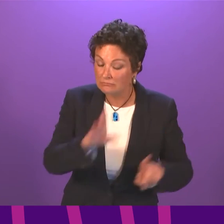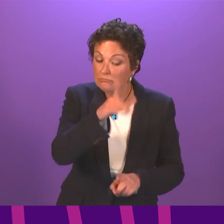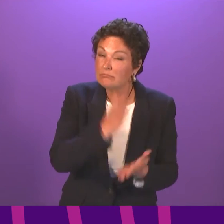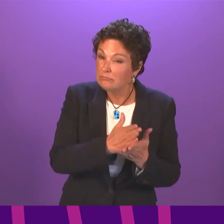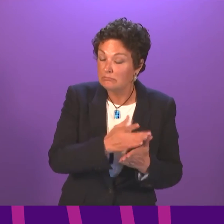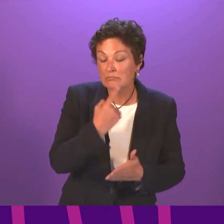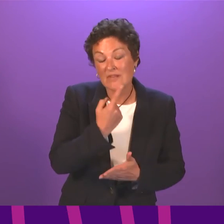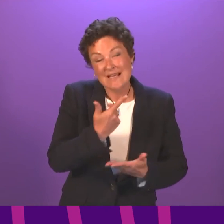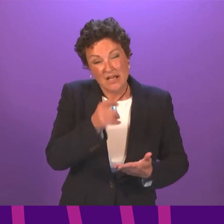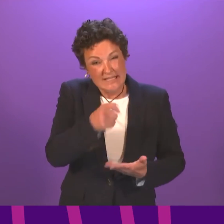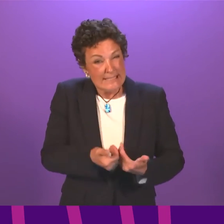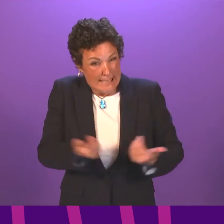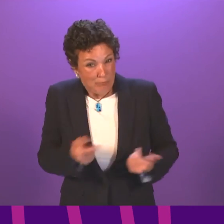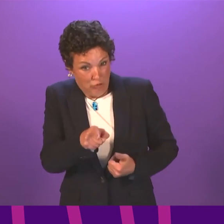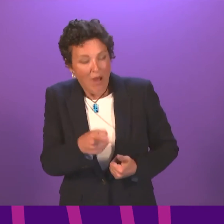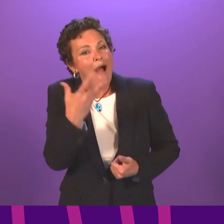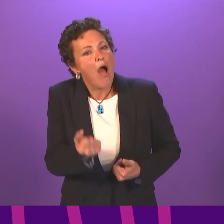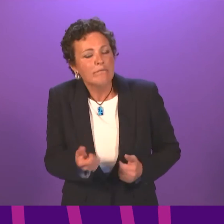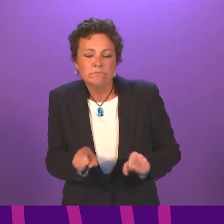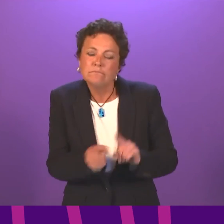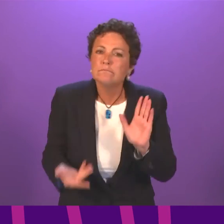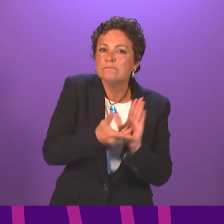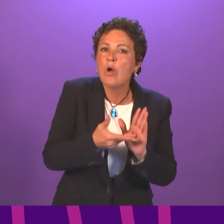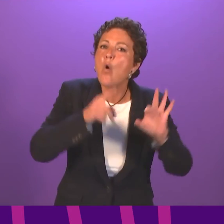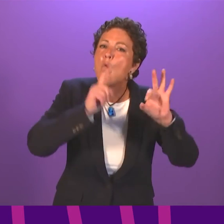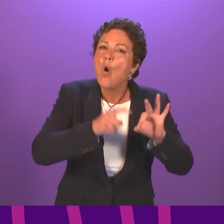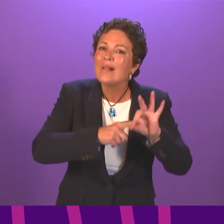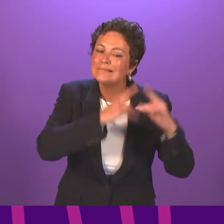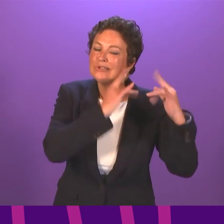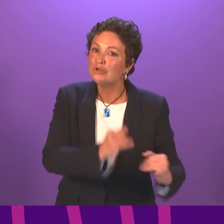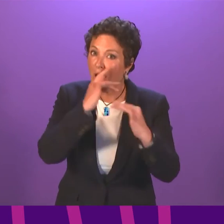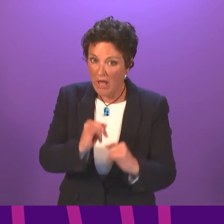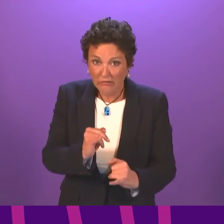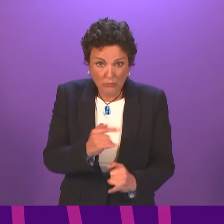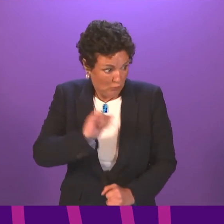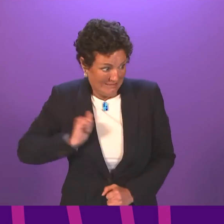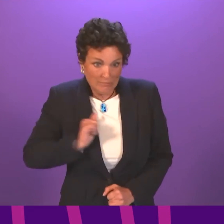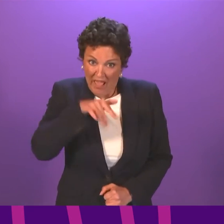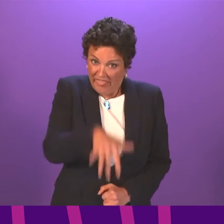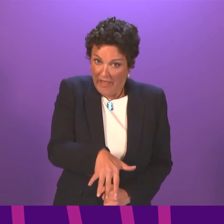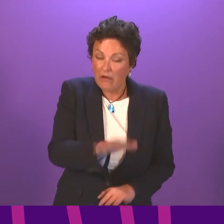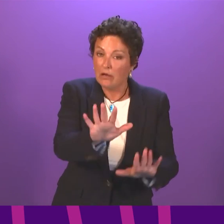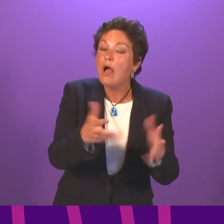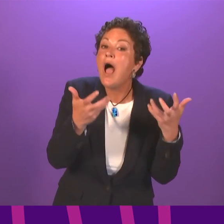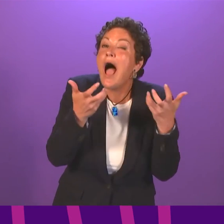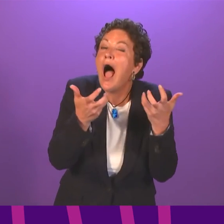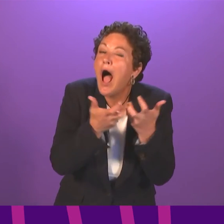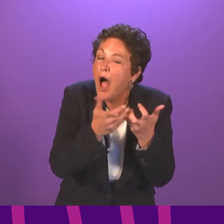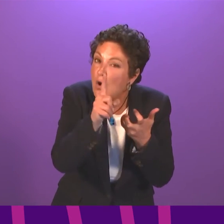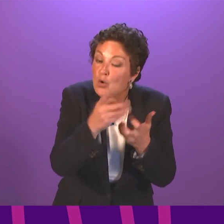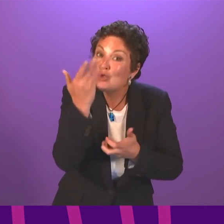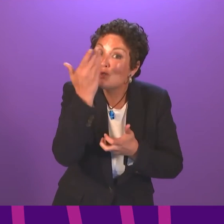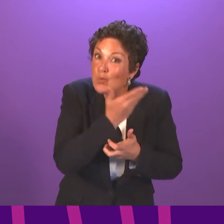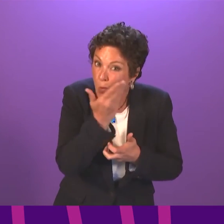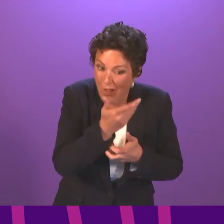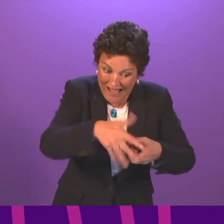in place, and I think everybody would expect some process like that to be in place, the only way in which a school's past performance is looked